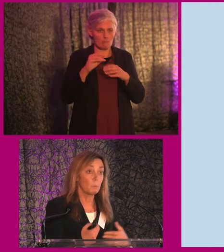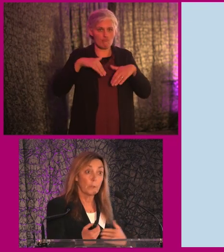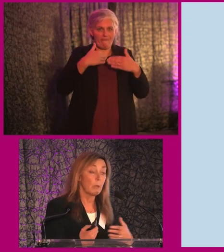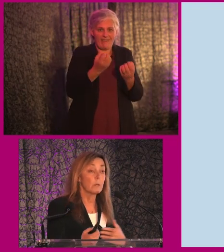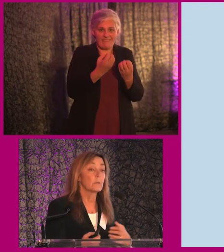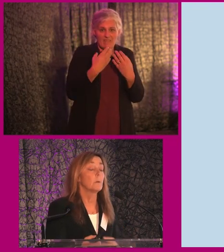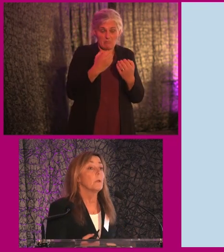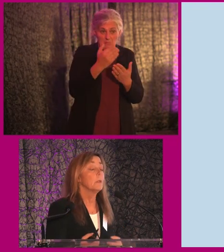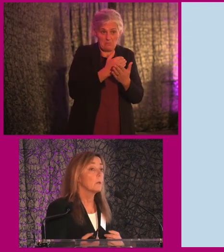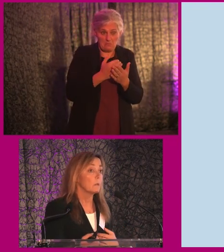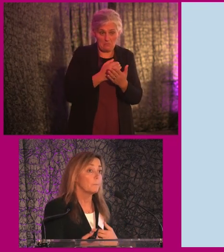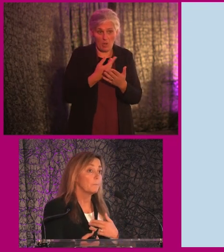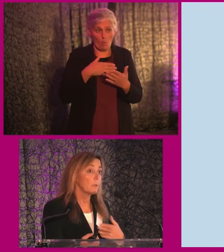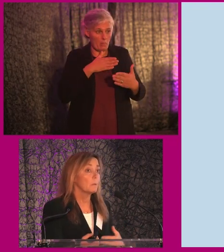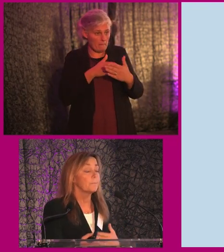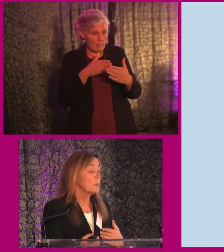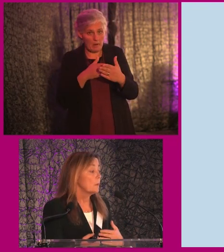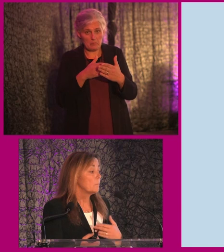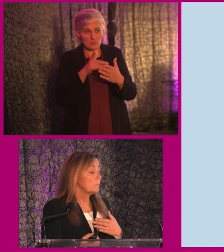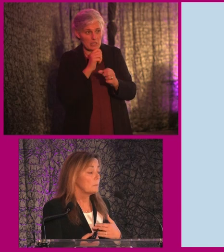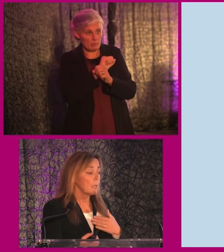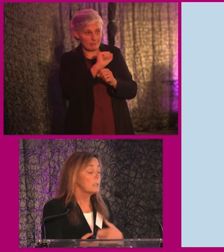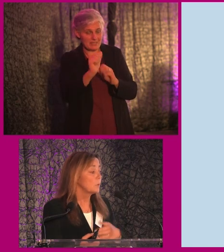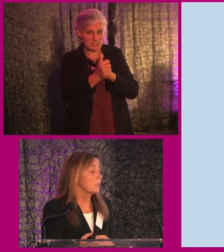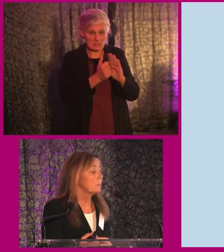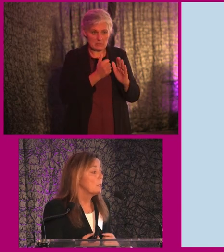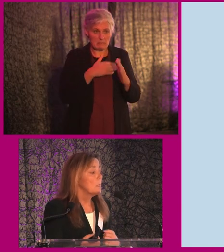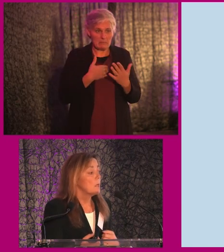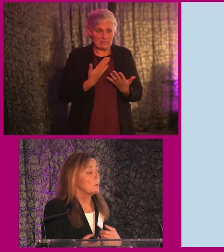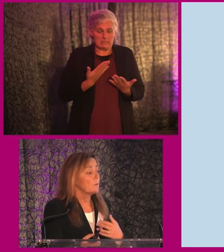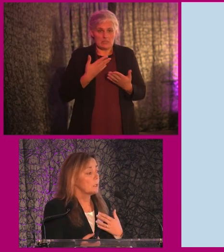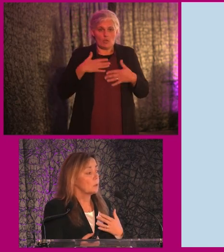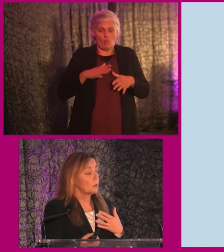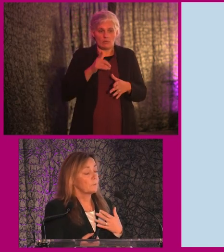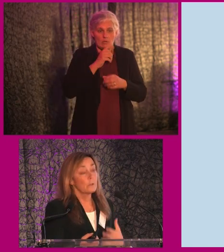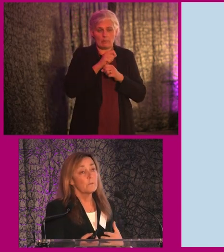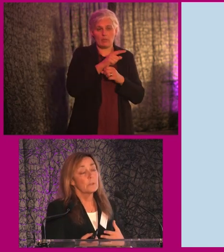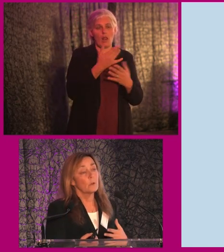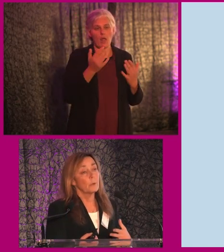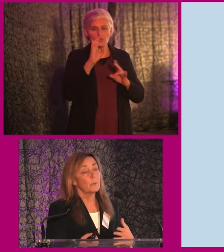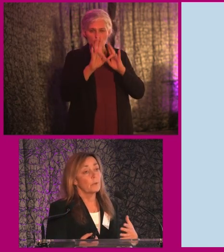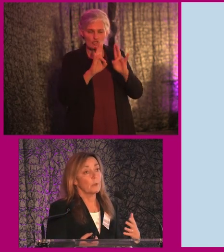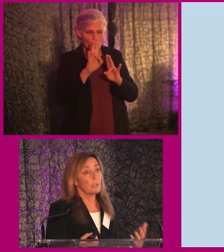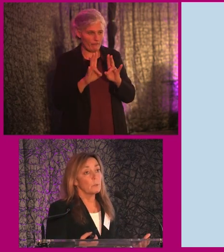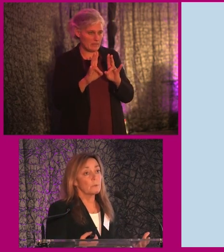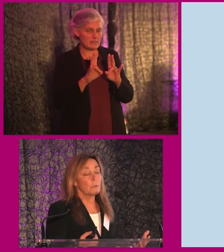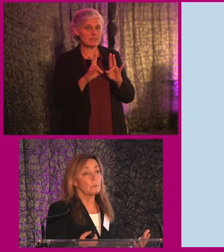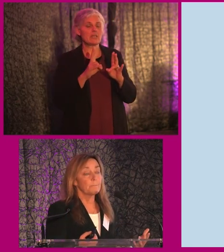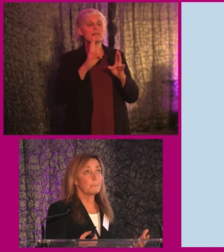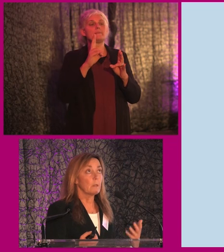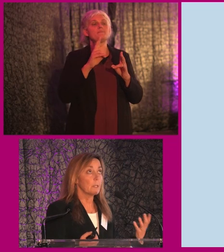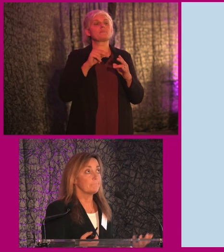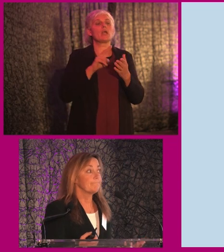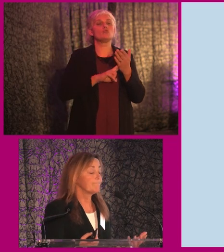what the barriers are maybe hindering them. We have done a lot of surveys on both end user